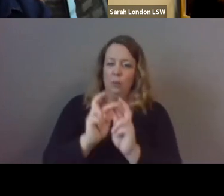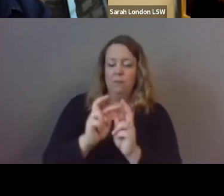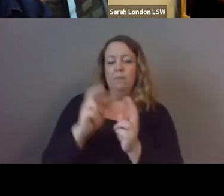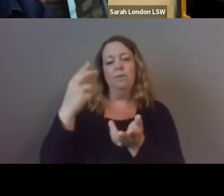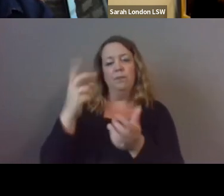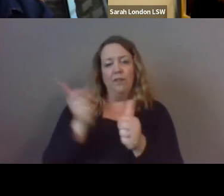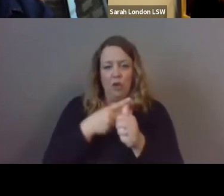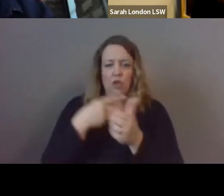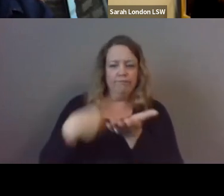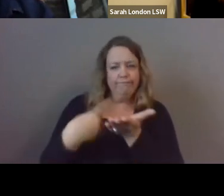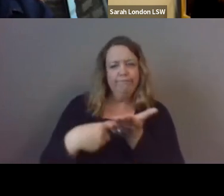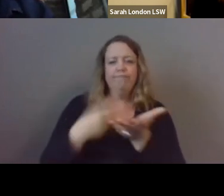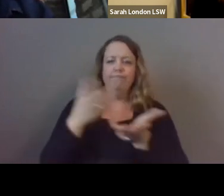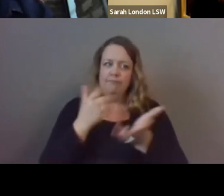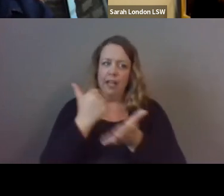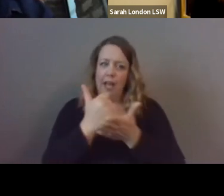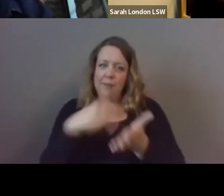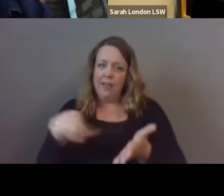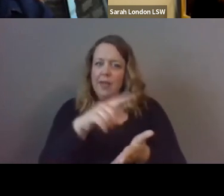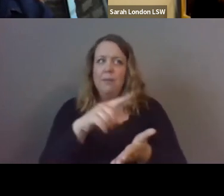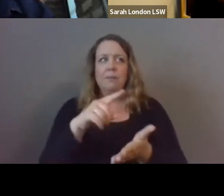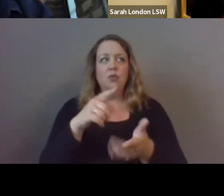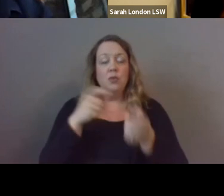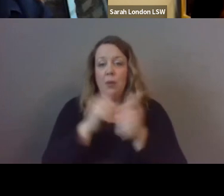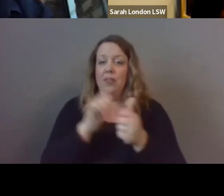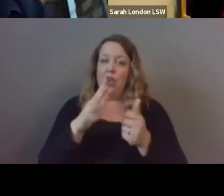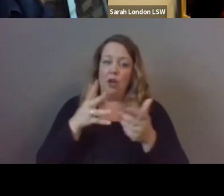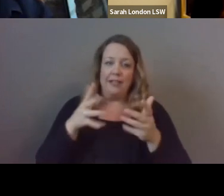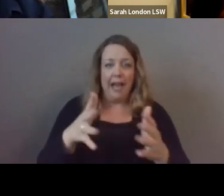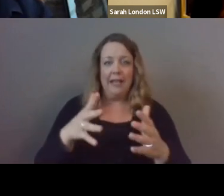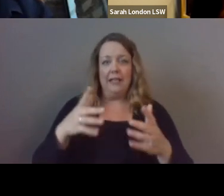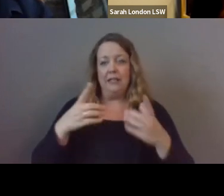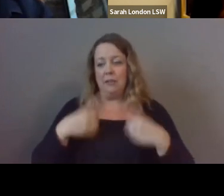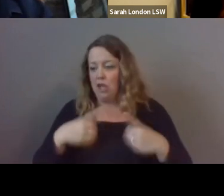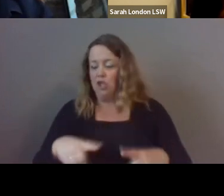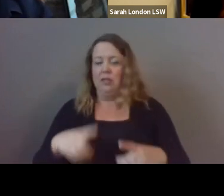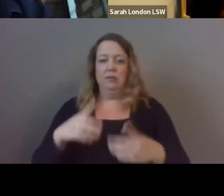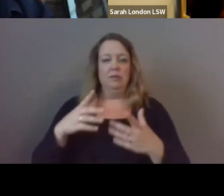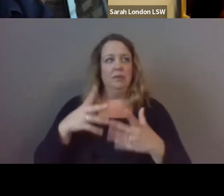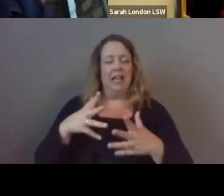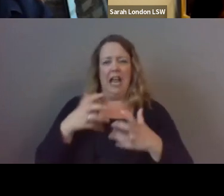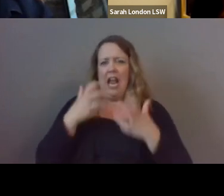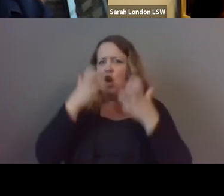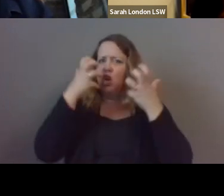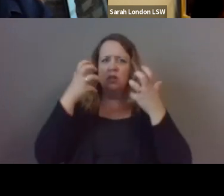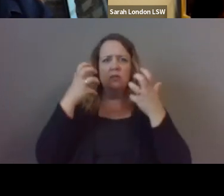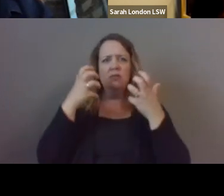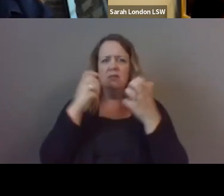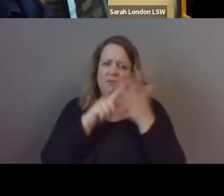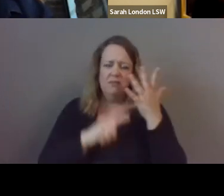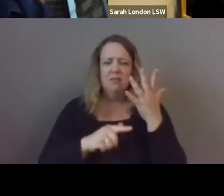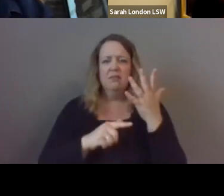need to deal with anxiety depression um anger management all those things but also being